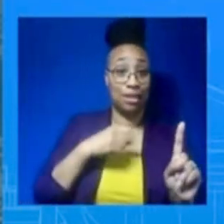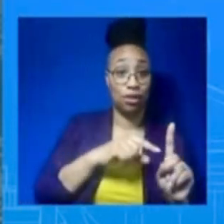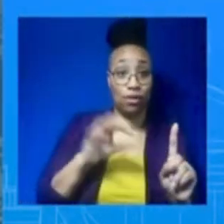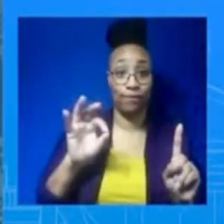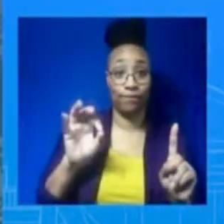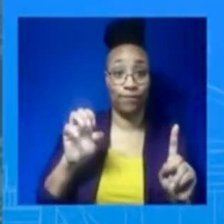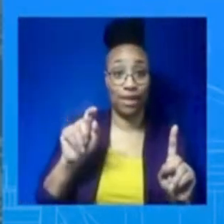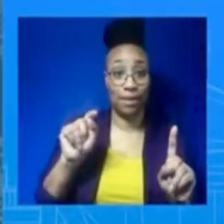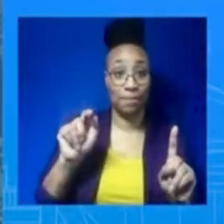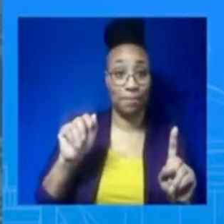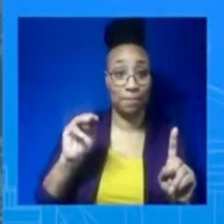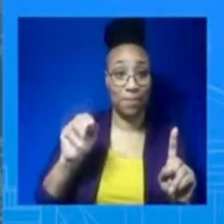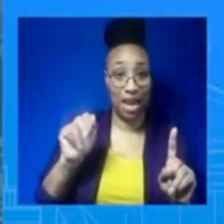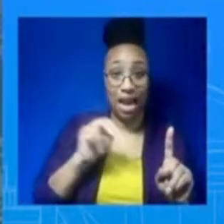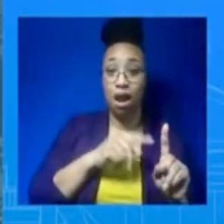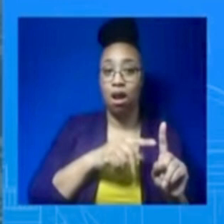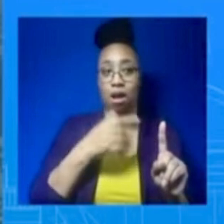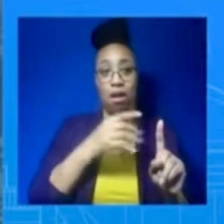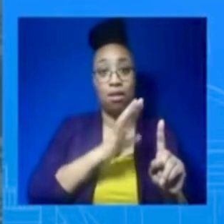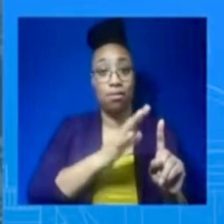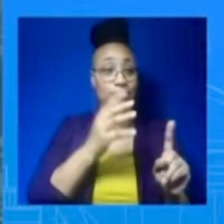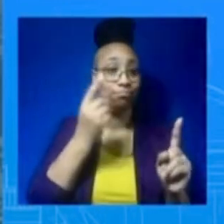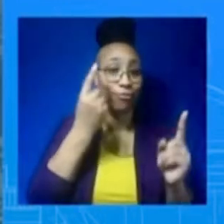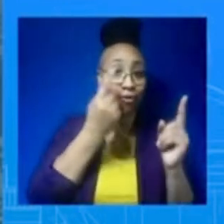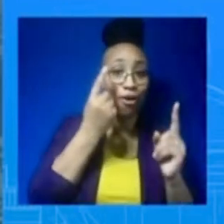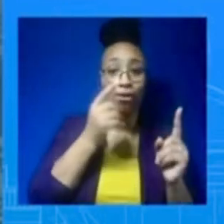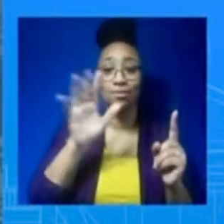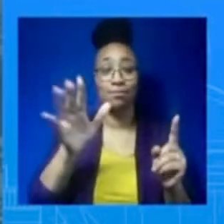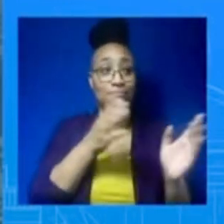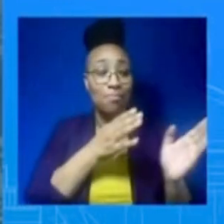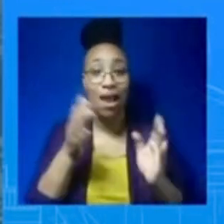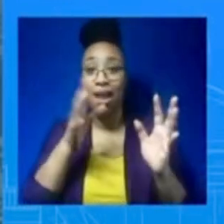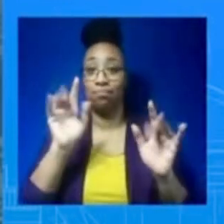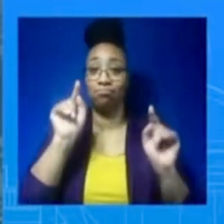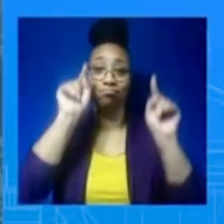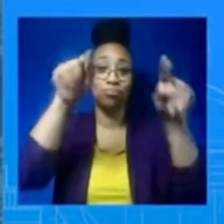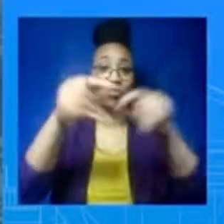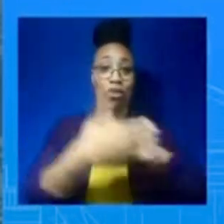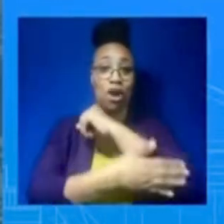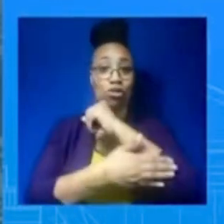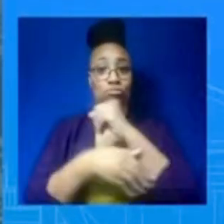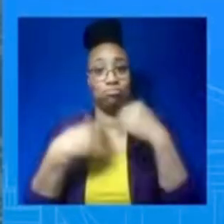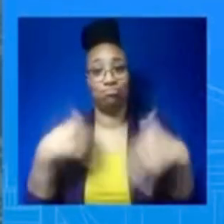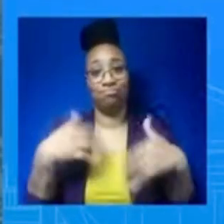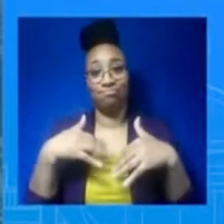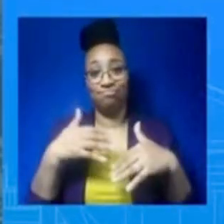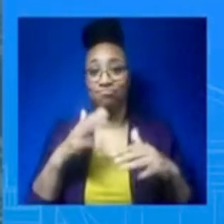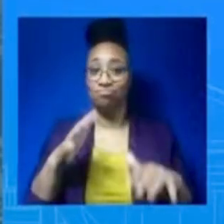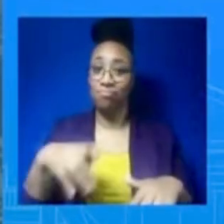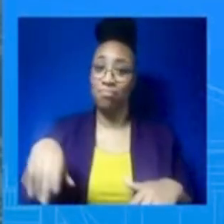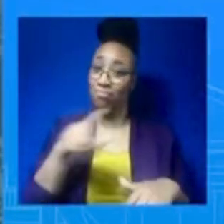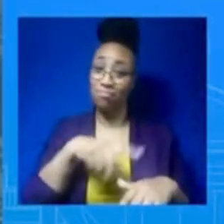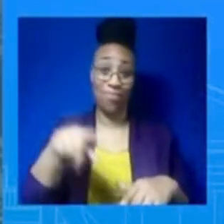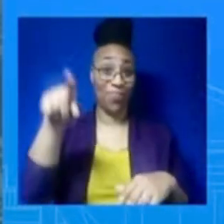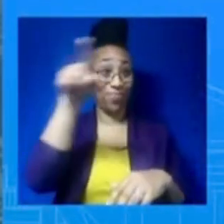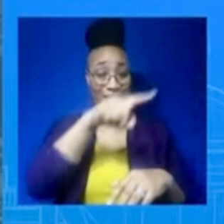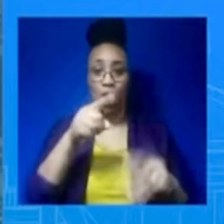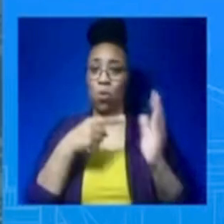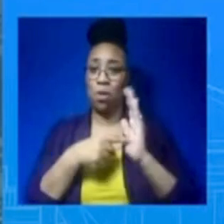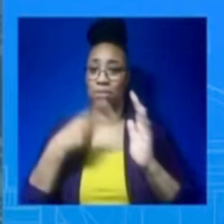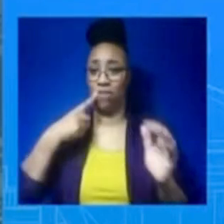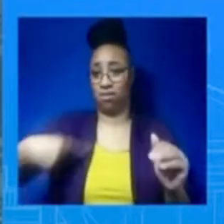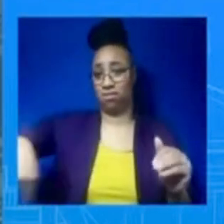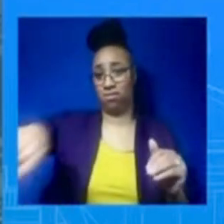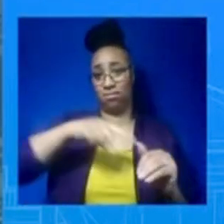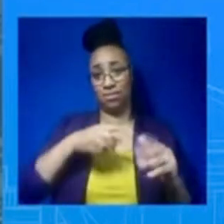Senator Fetterman for being an example to this. And briefly, and last, I want to say